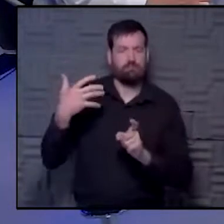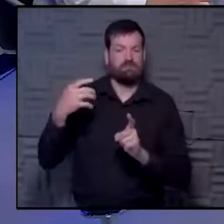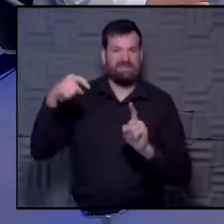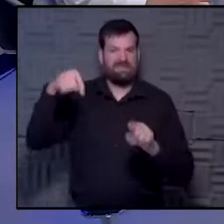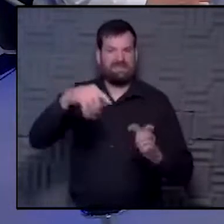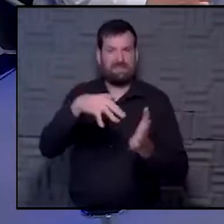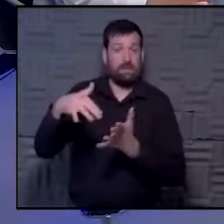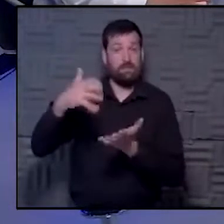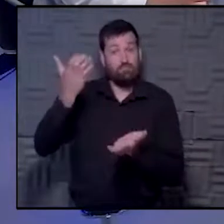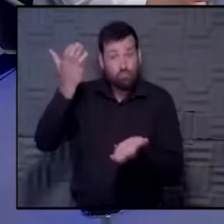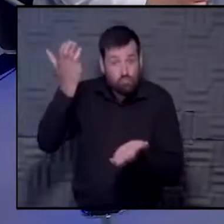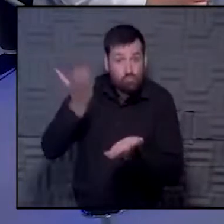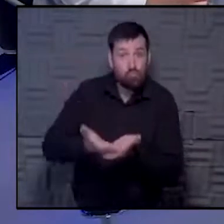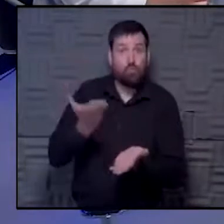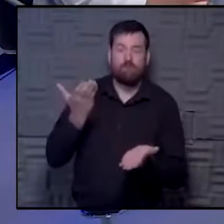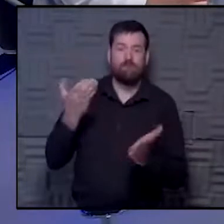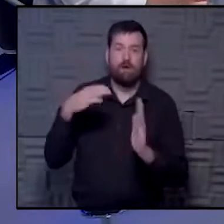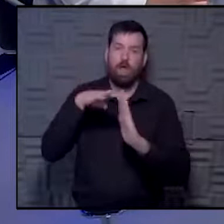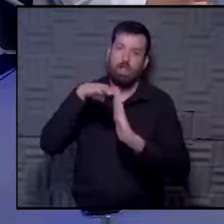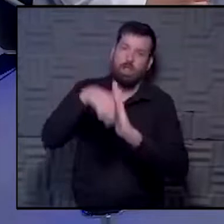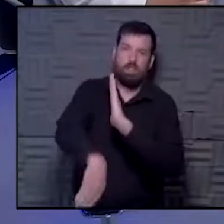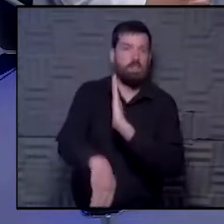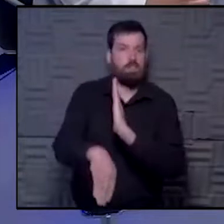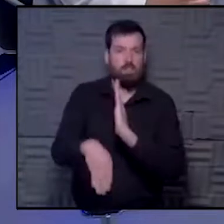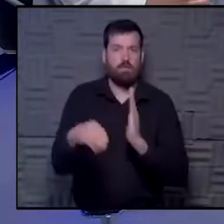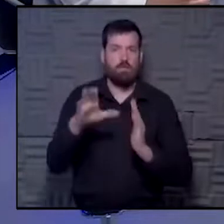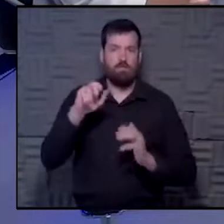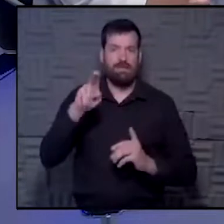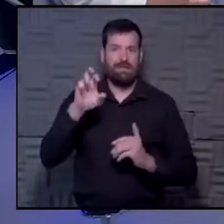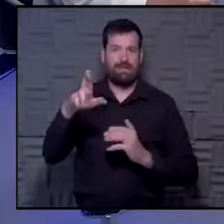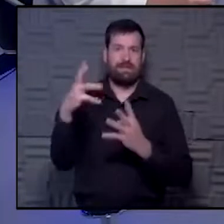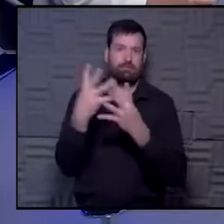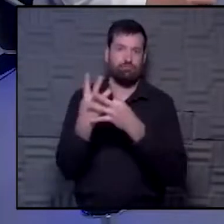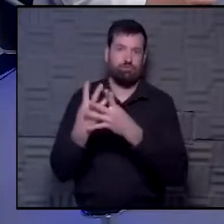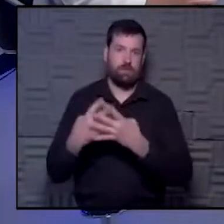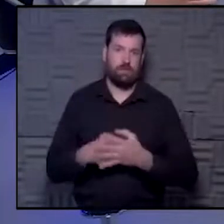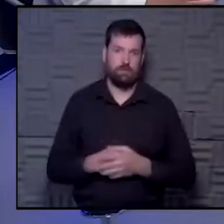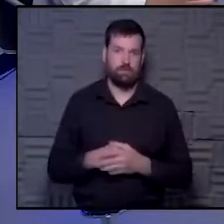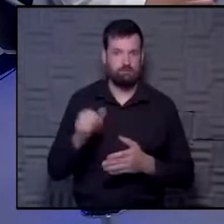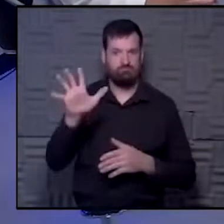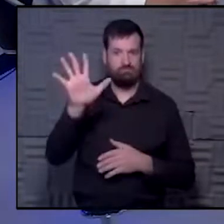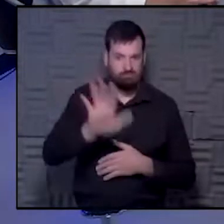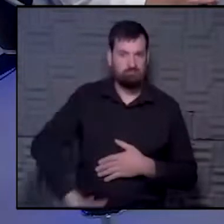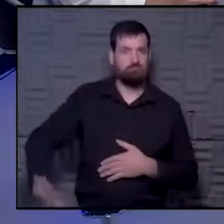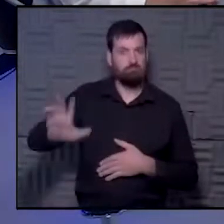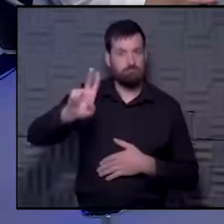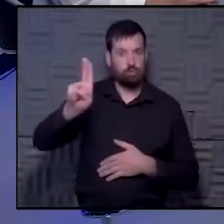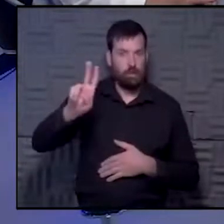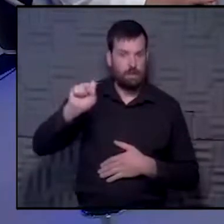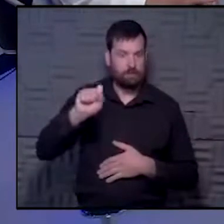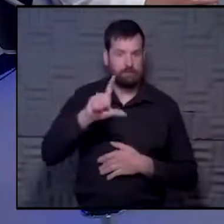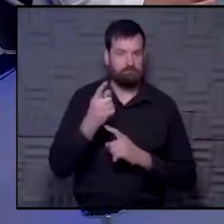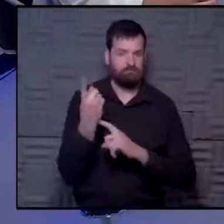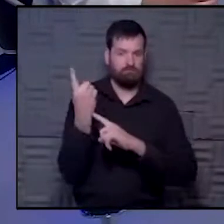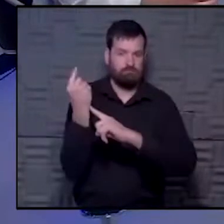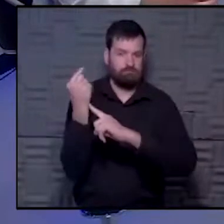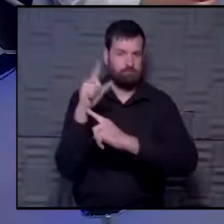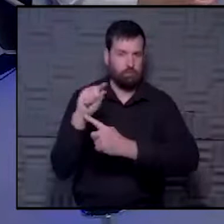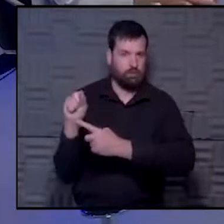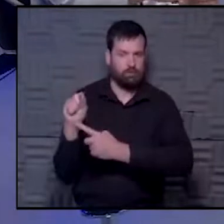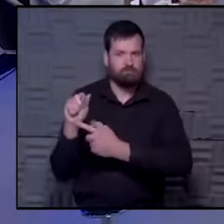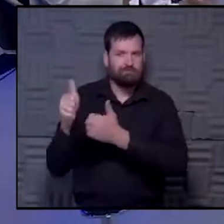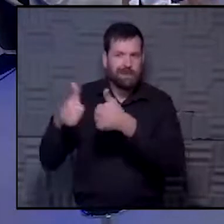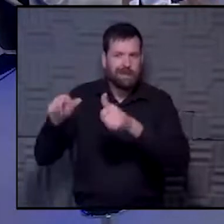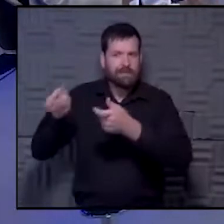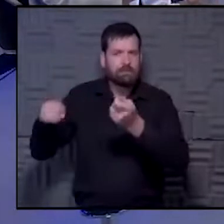there was a major decline in cancer screenings across the country in 2020. Were there any particular patient